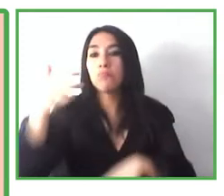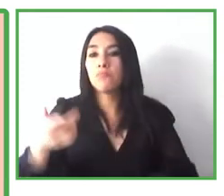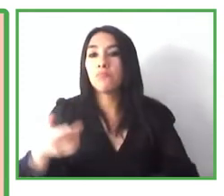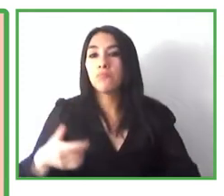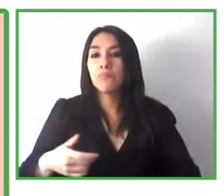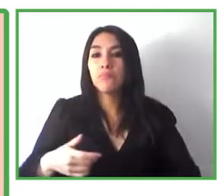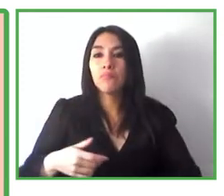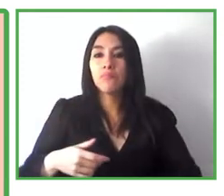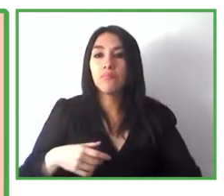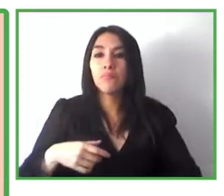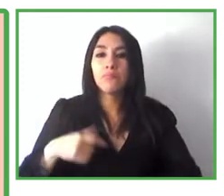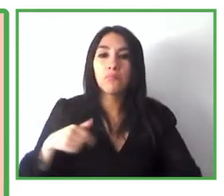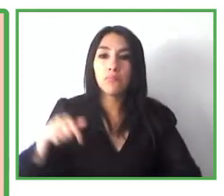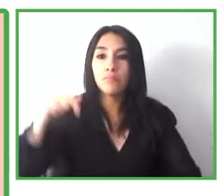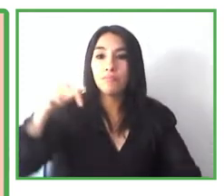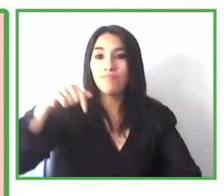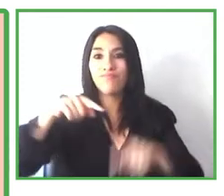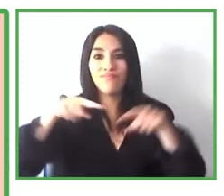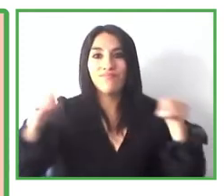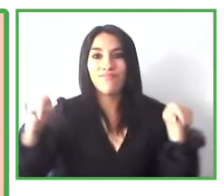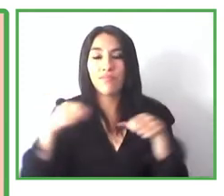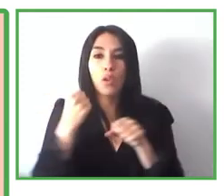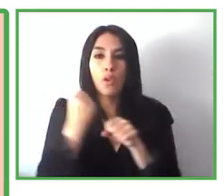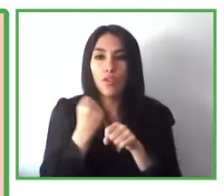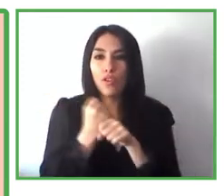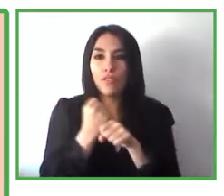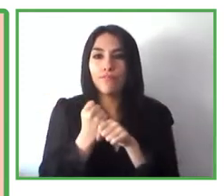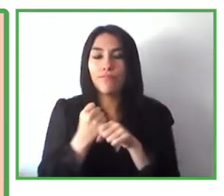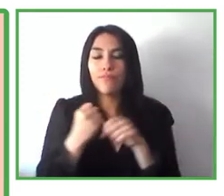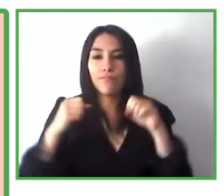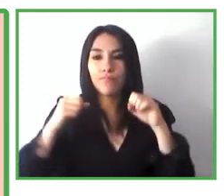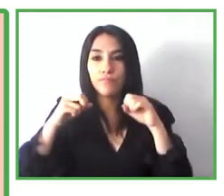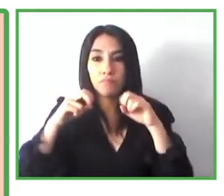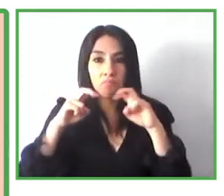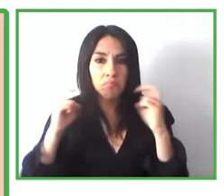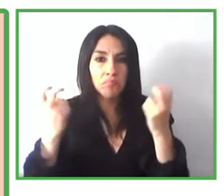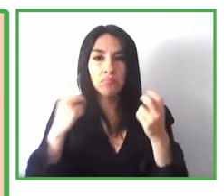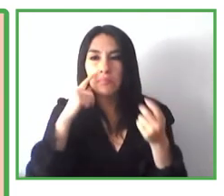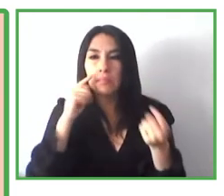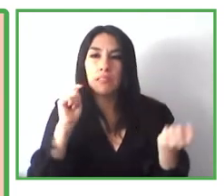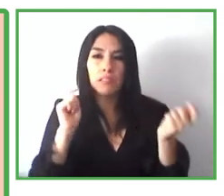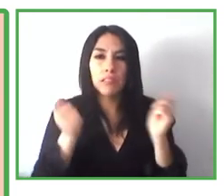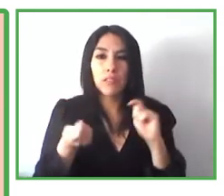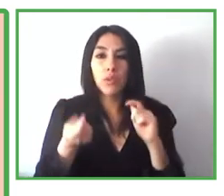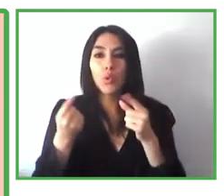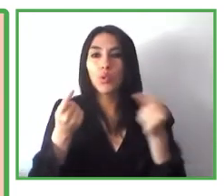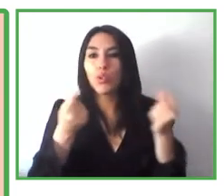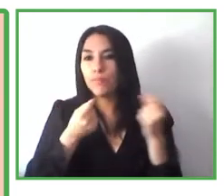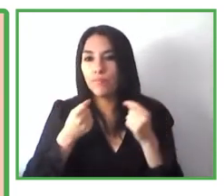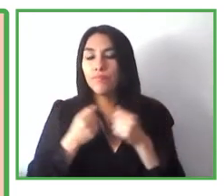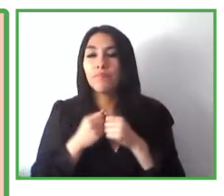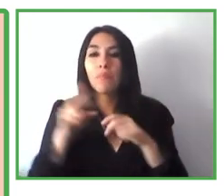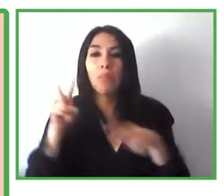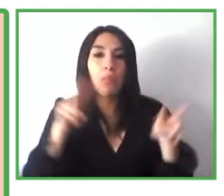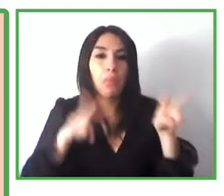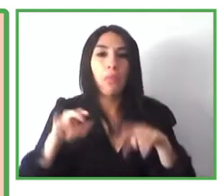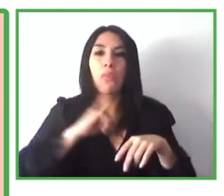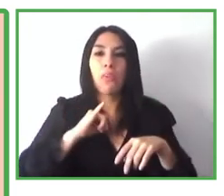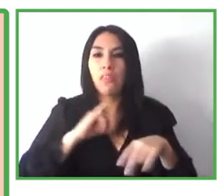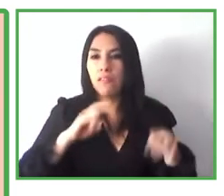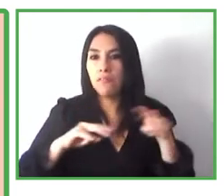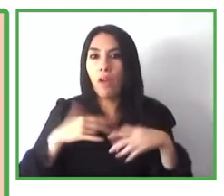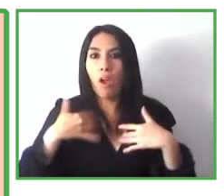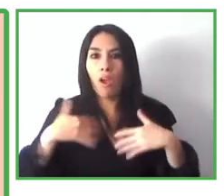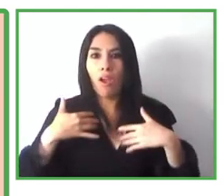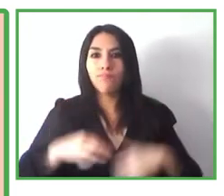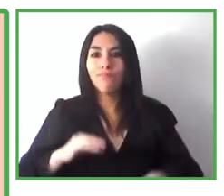efficiency of the interior design, looking at the changes in the perception, in the